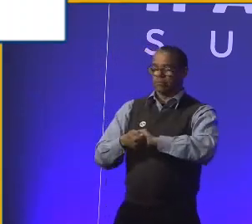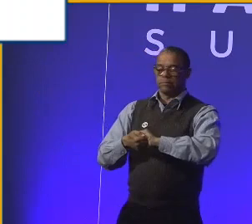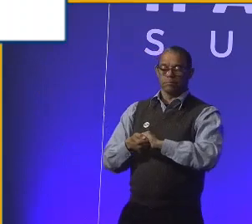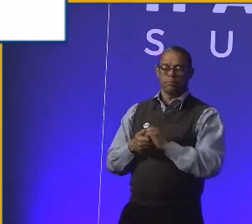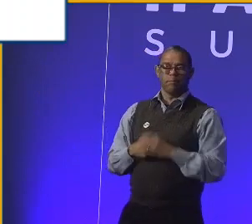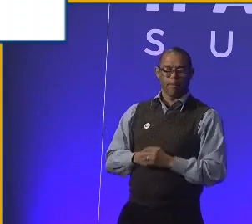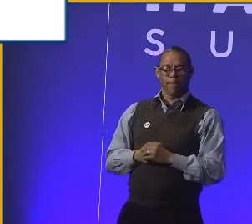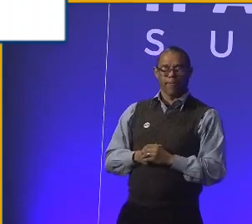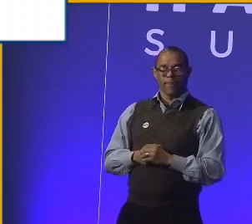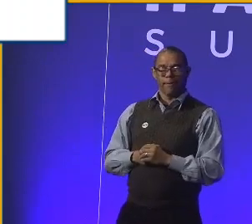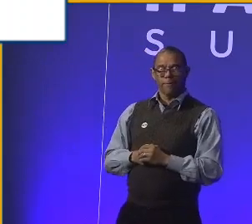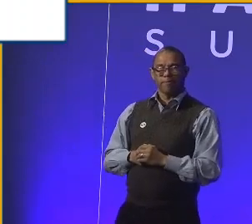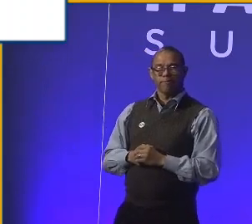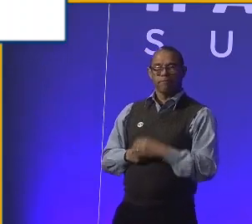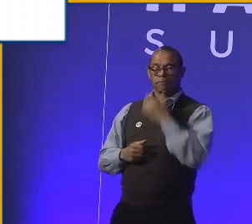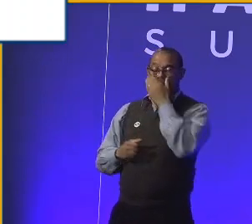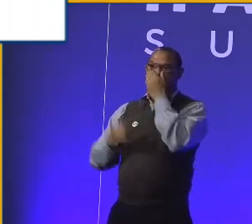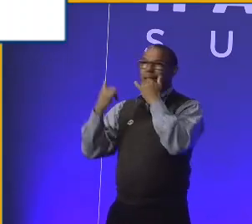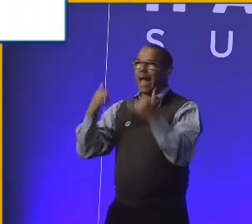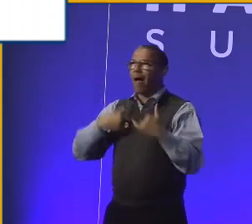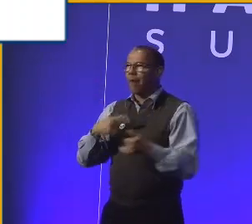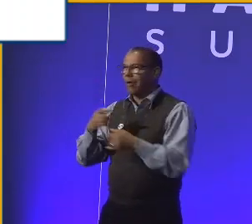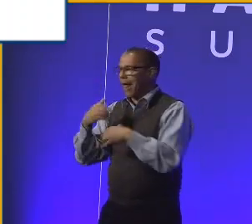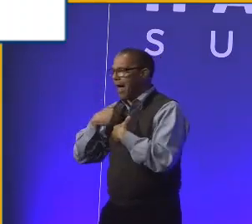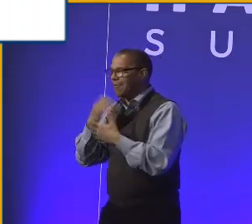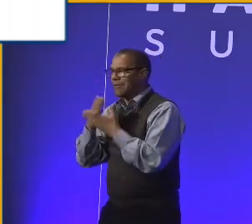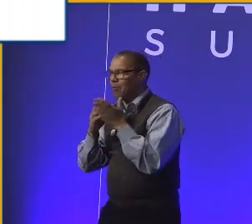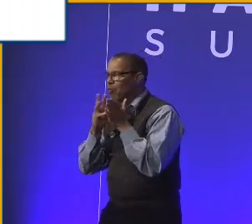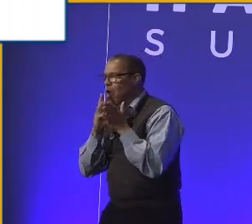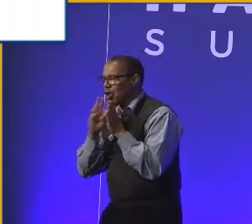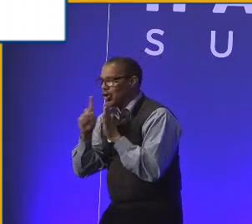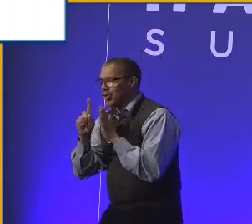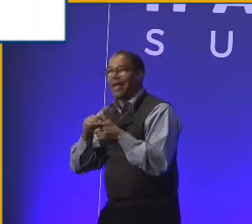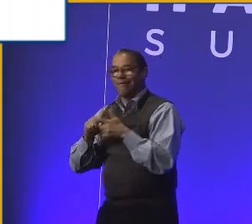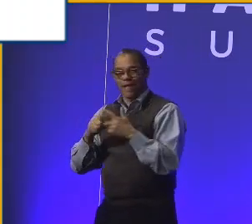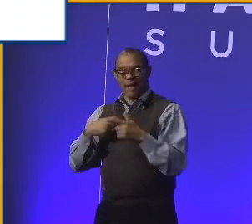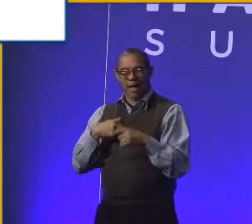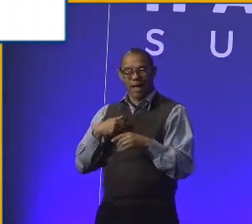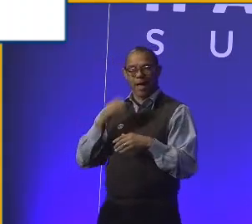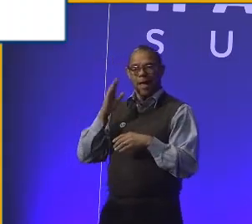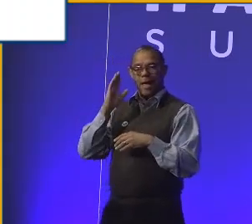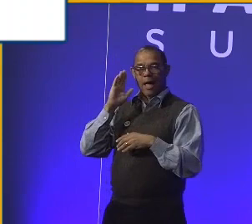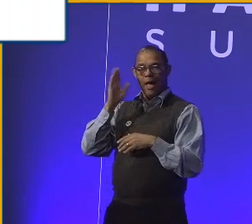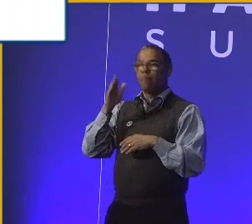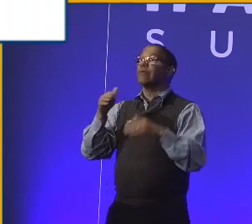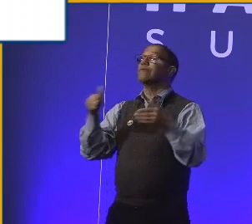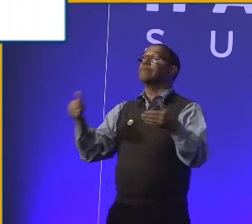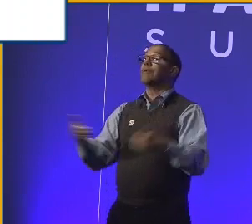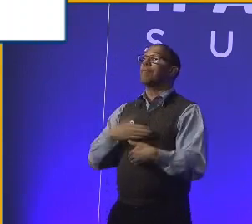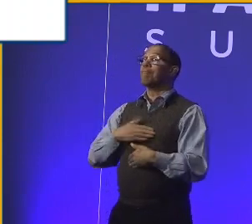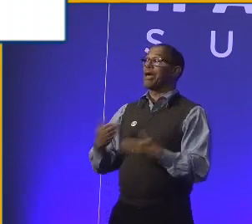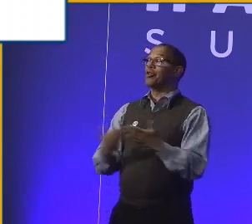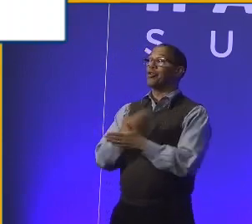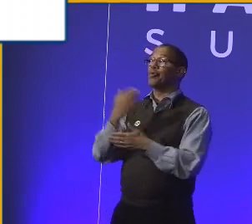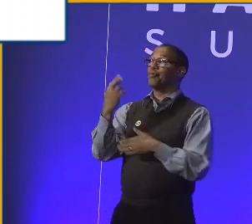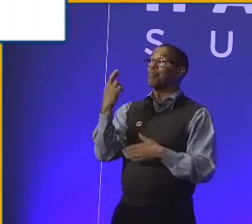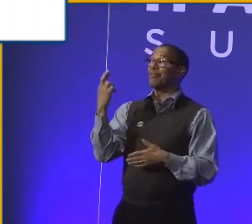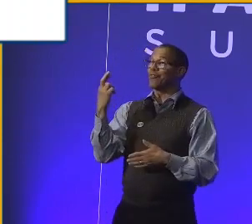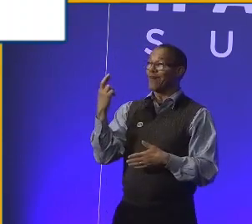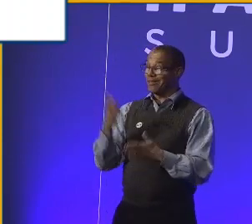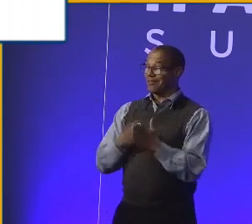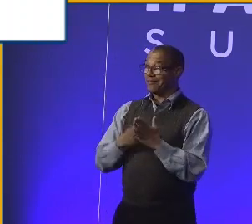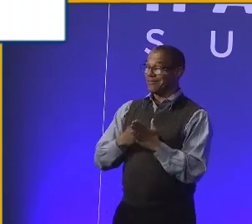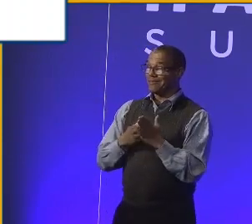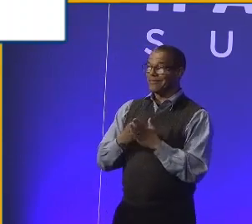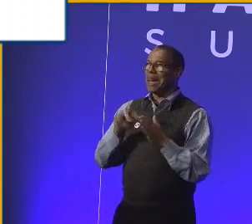So I'm going to take a sip of water there. And I'm going to meet you two, honestly, one of my new best friends. There's a sort of